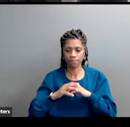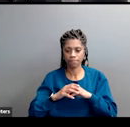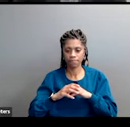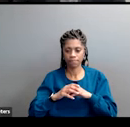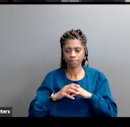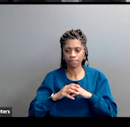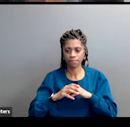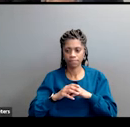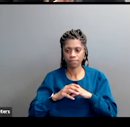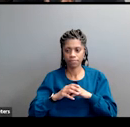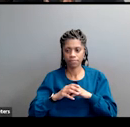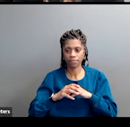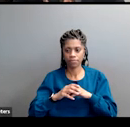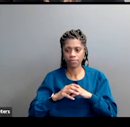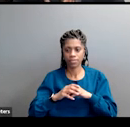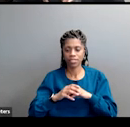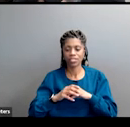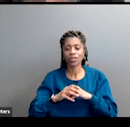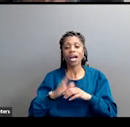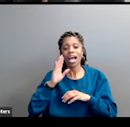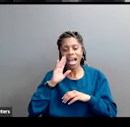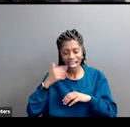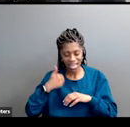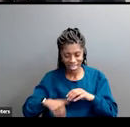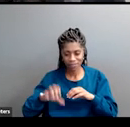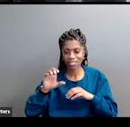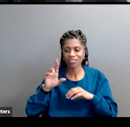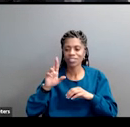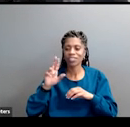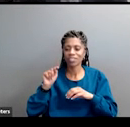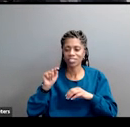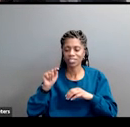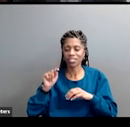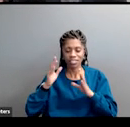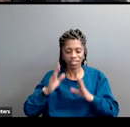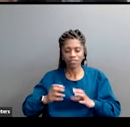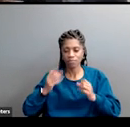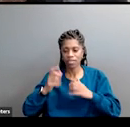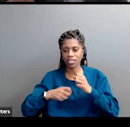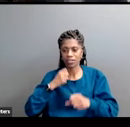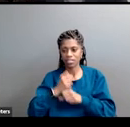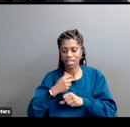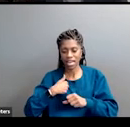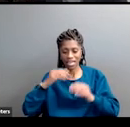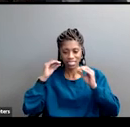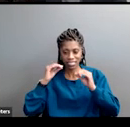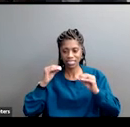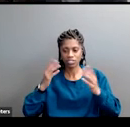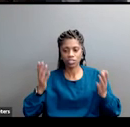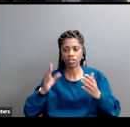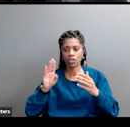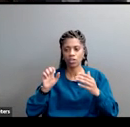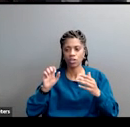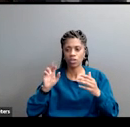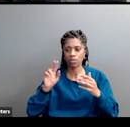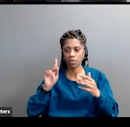this is where you'll see that I am a critical race theorist. I've been a critical race theorist for years. I teach at the University of California, Berkeley. I teach race